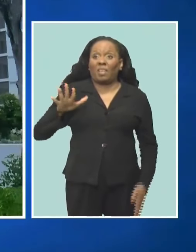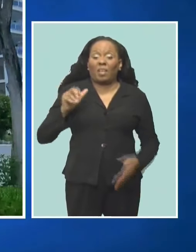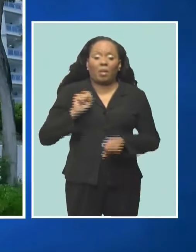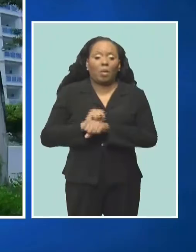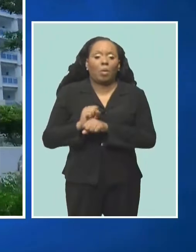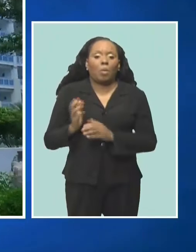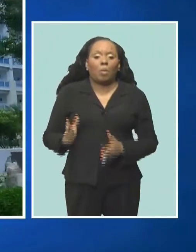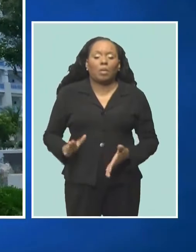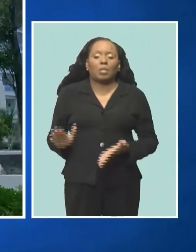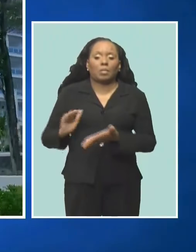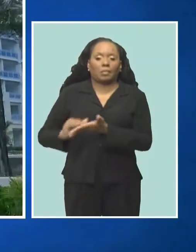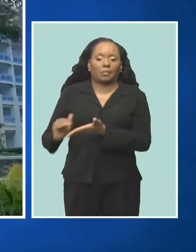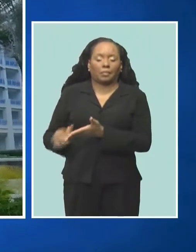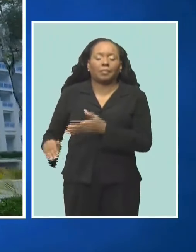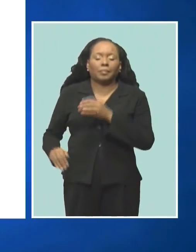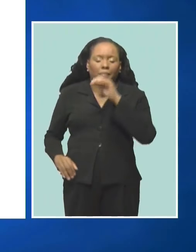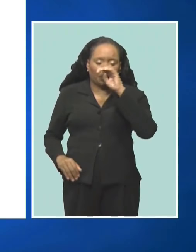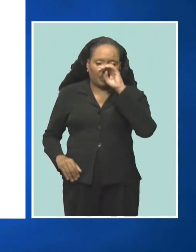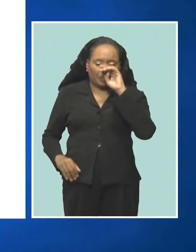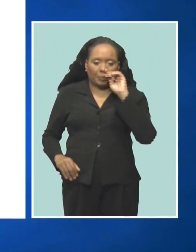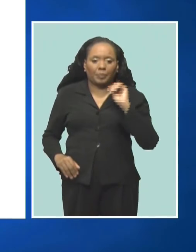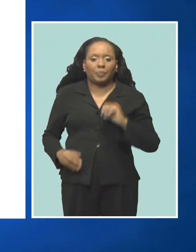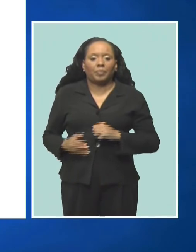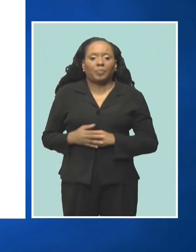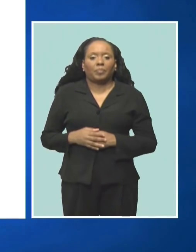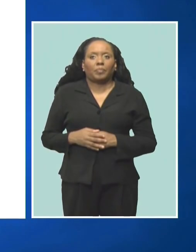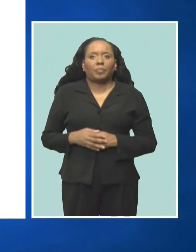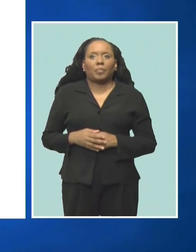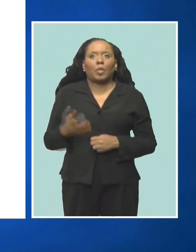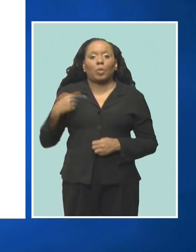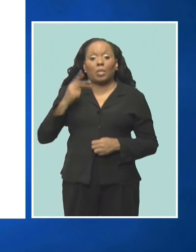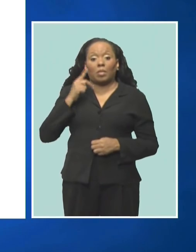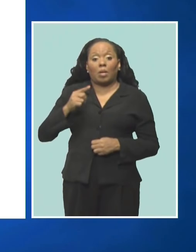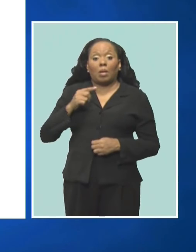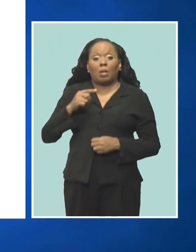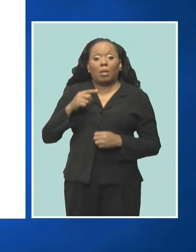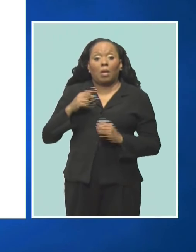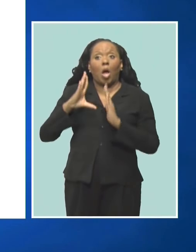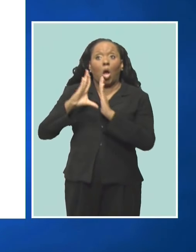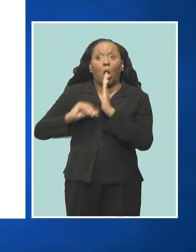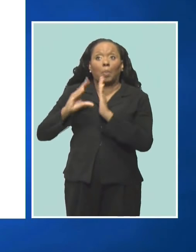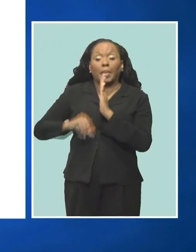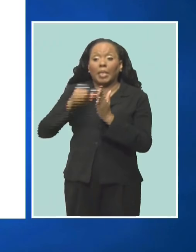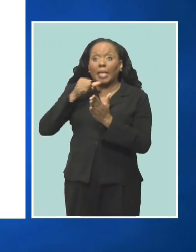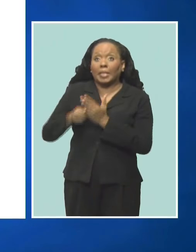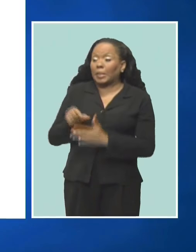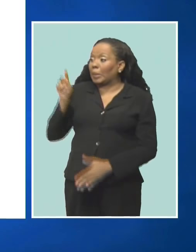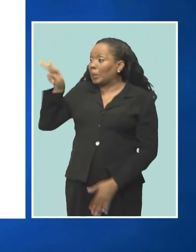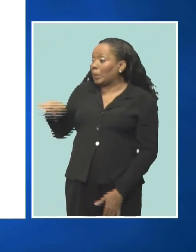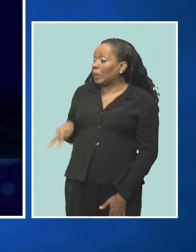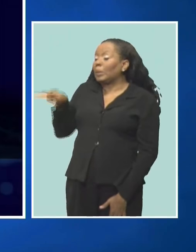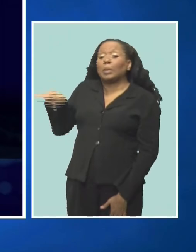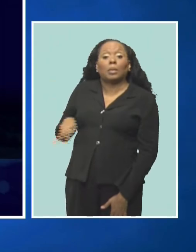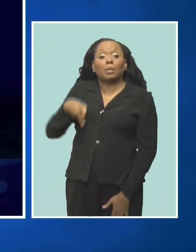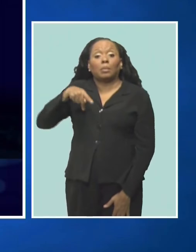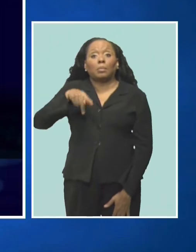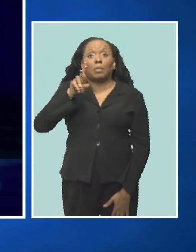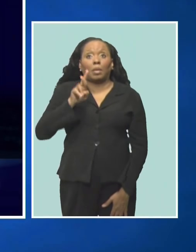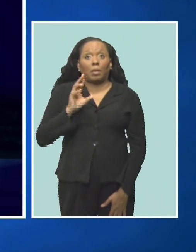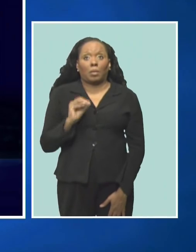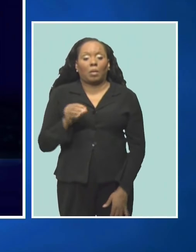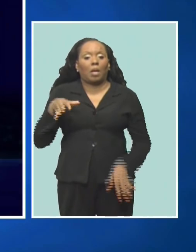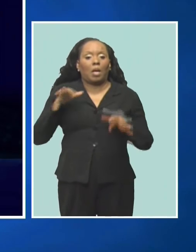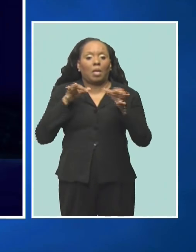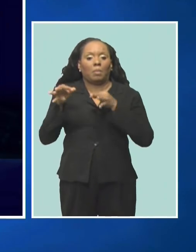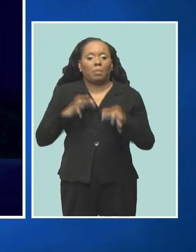had been given their walking papers. CBC obtained a copy of the letter. Public relations consultant, Joanne Haig,